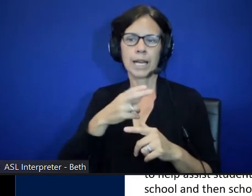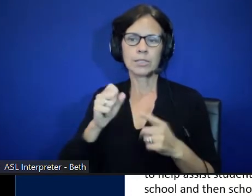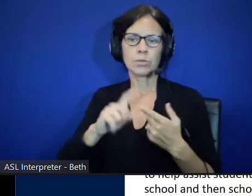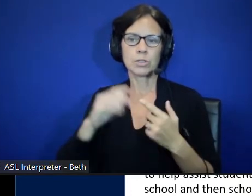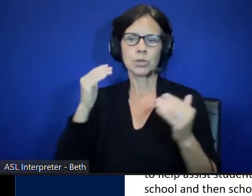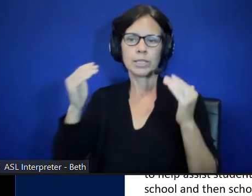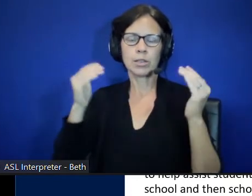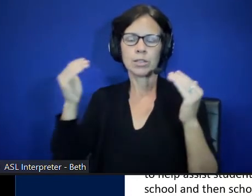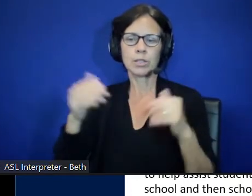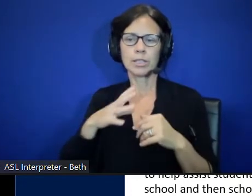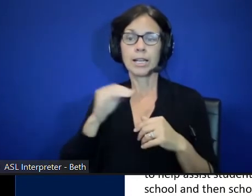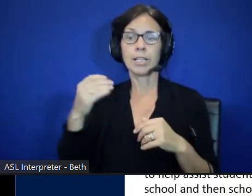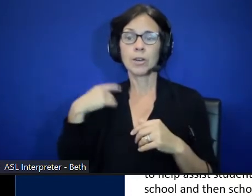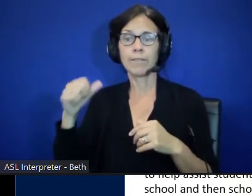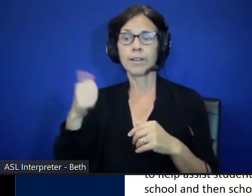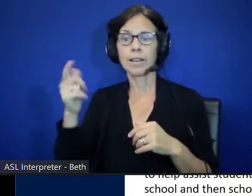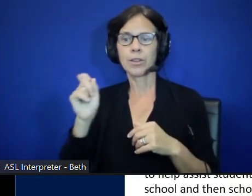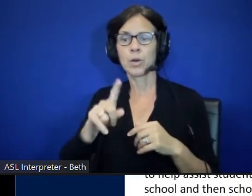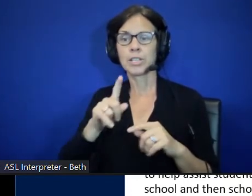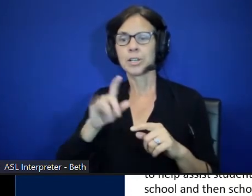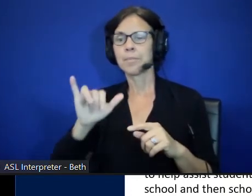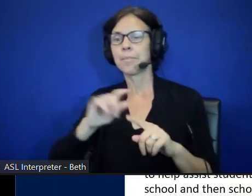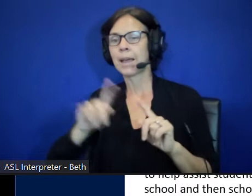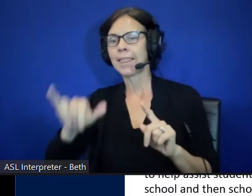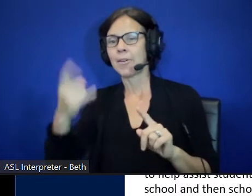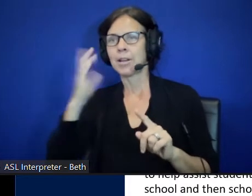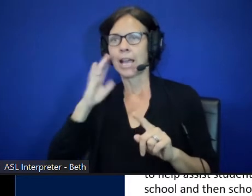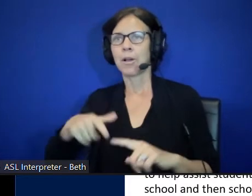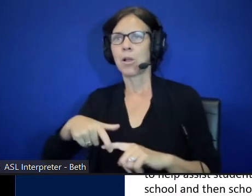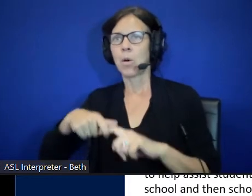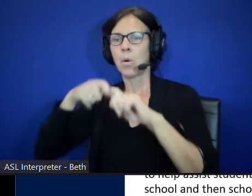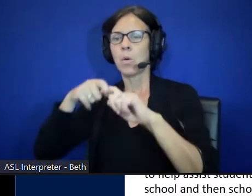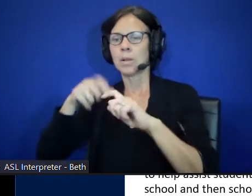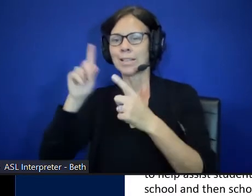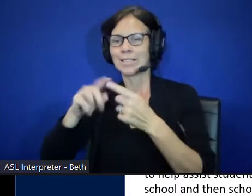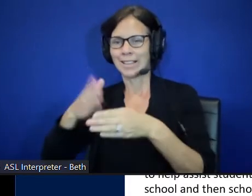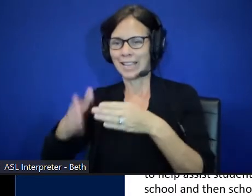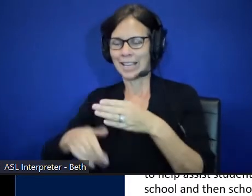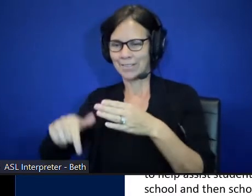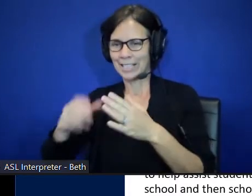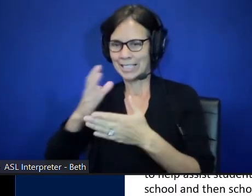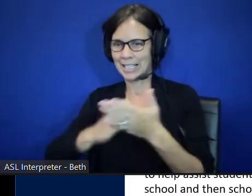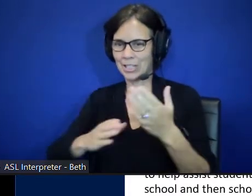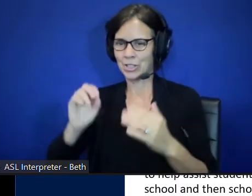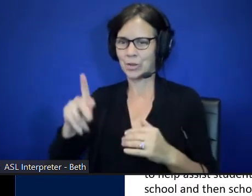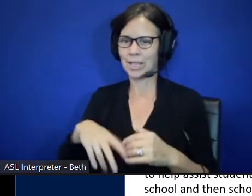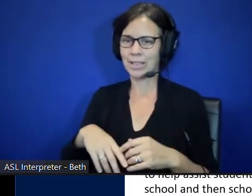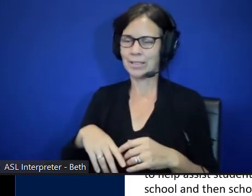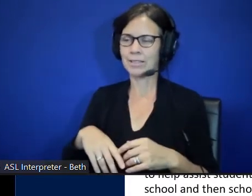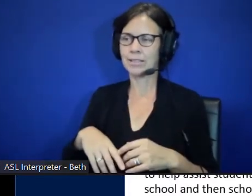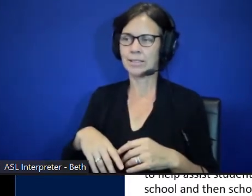And then you do have another question, but I'm going to hold it till the end of this section. Okay, Katie. Okay. back.